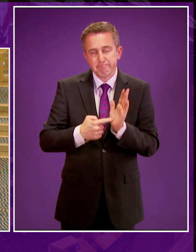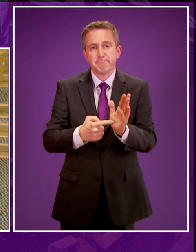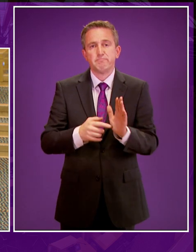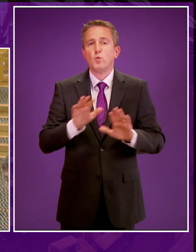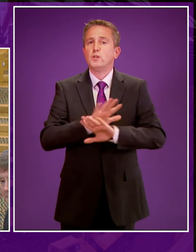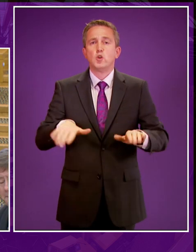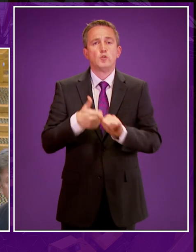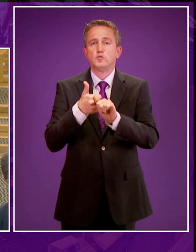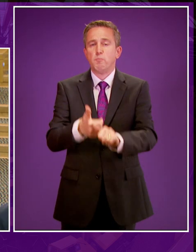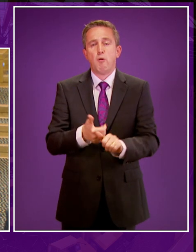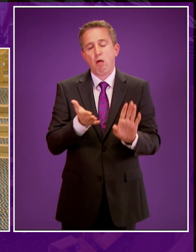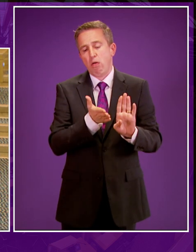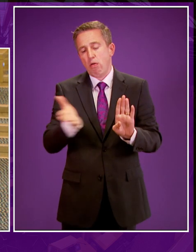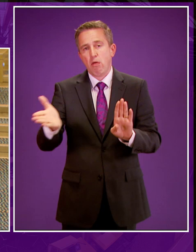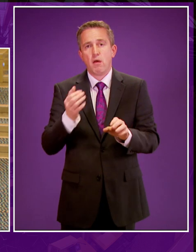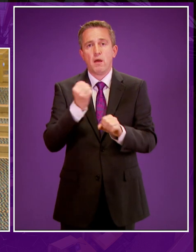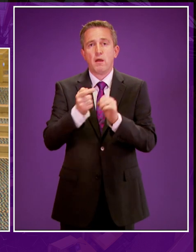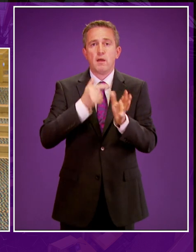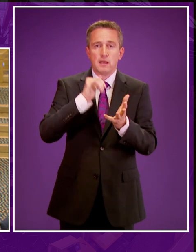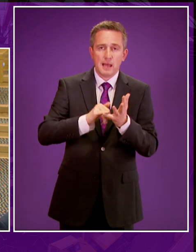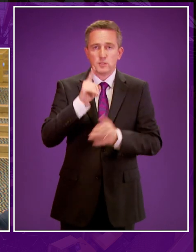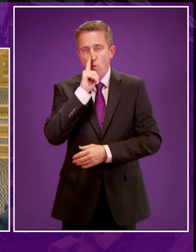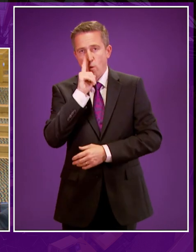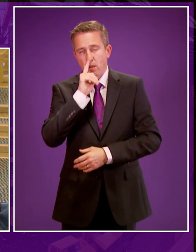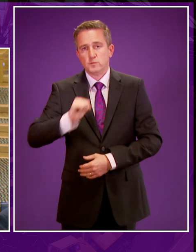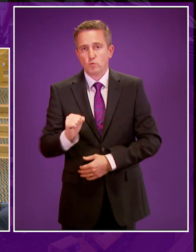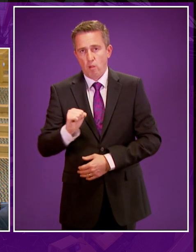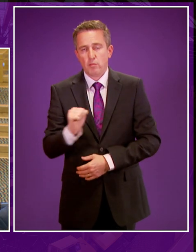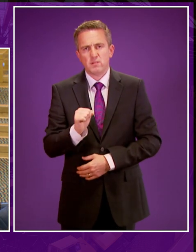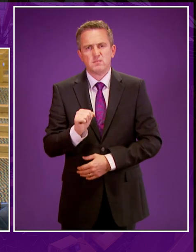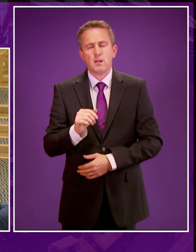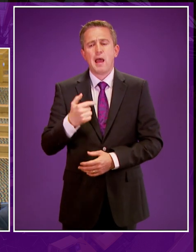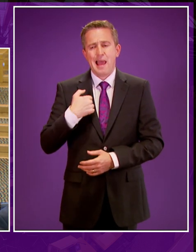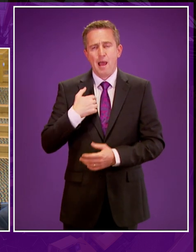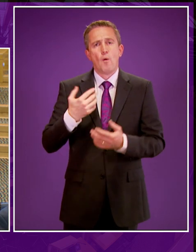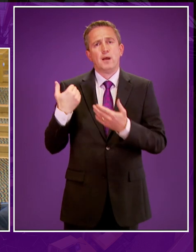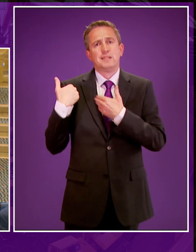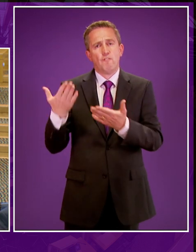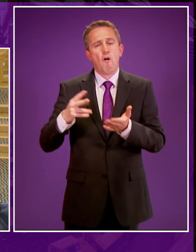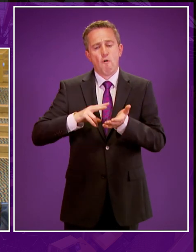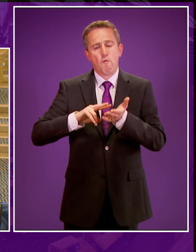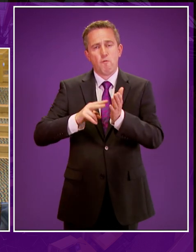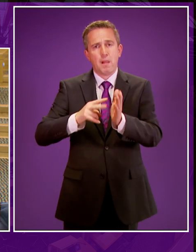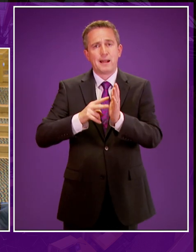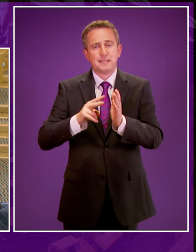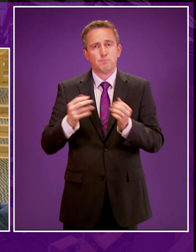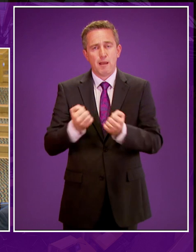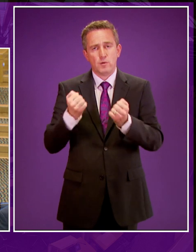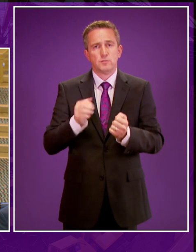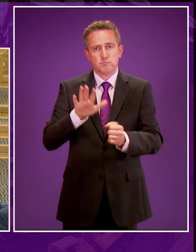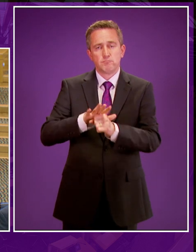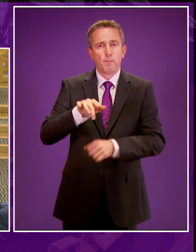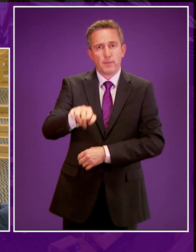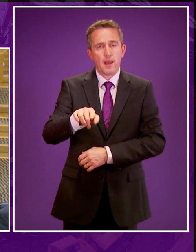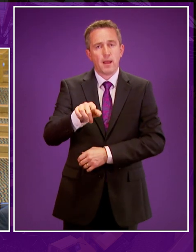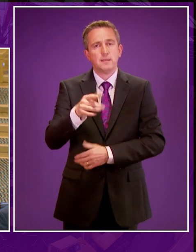support the development of unconventional oil and gas in Scotland, and an effective ban using our devolved planning powers is now in place, pending the outcome of